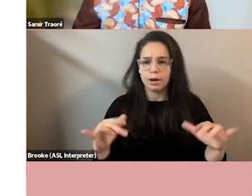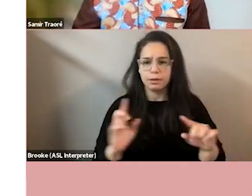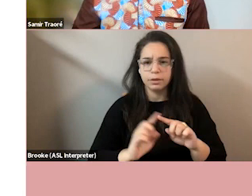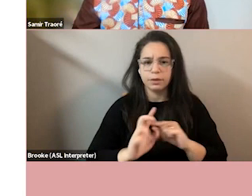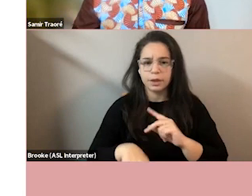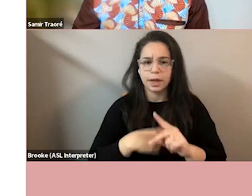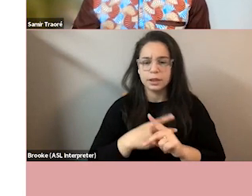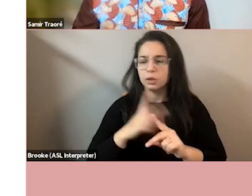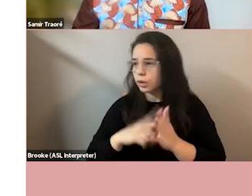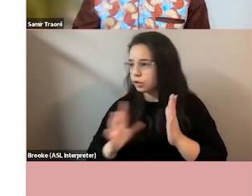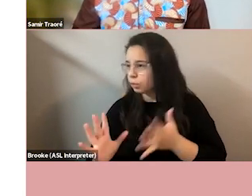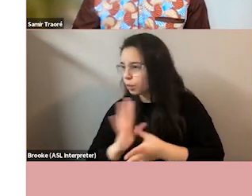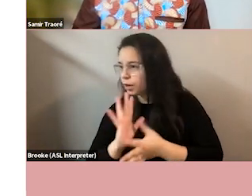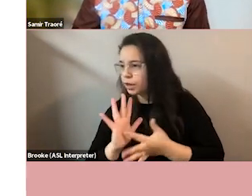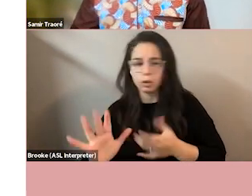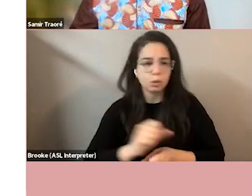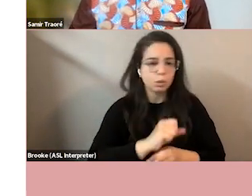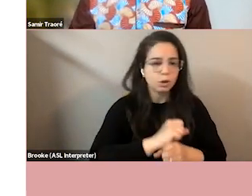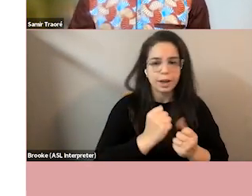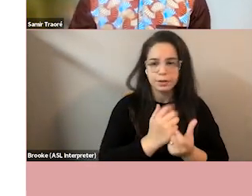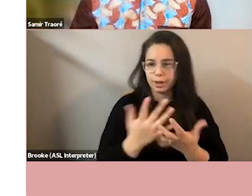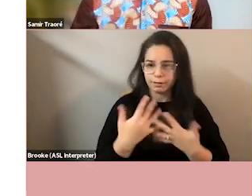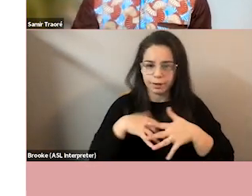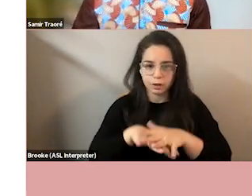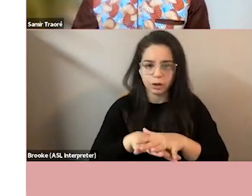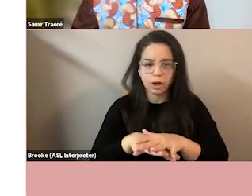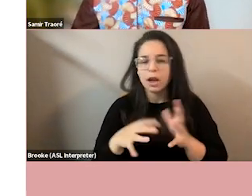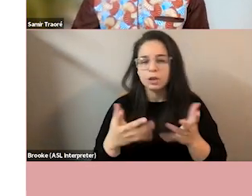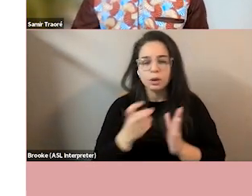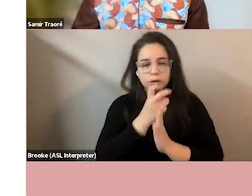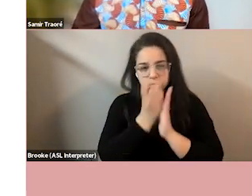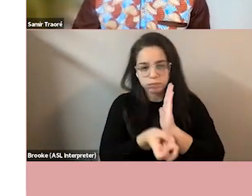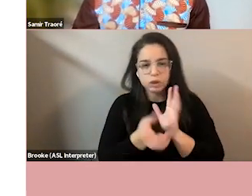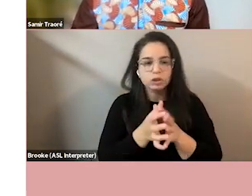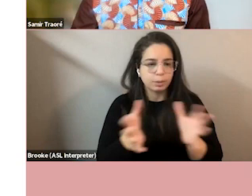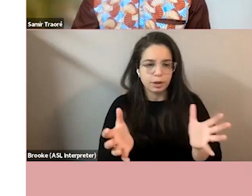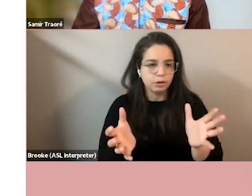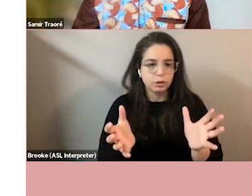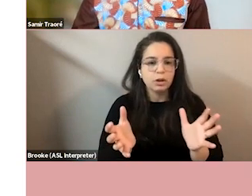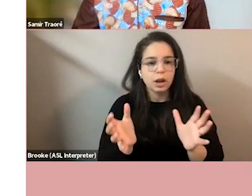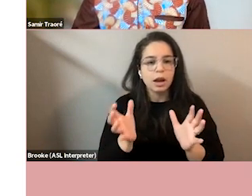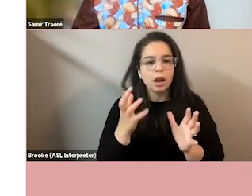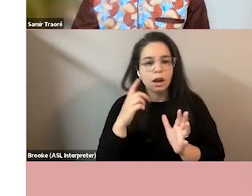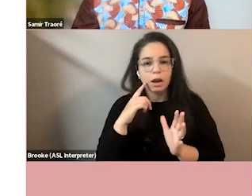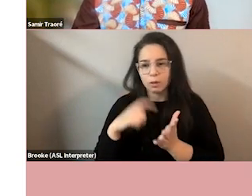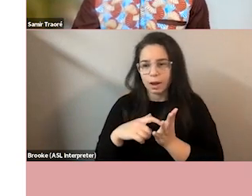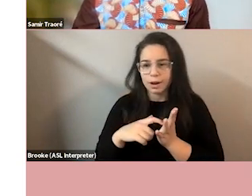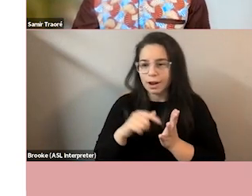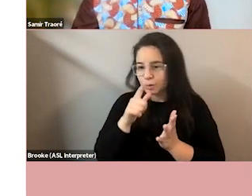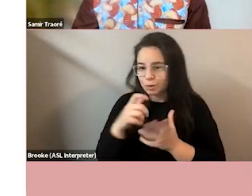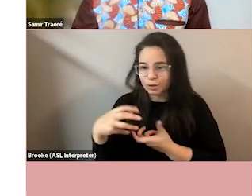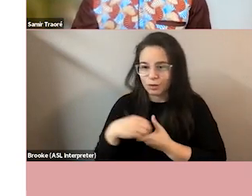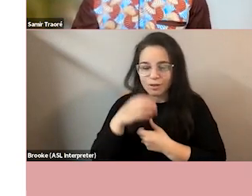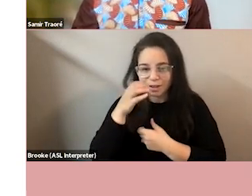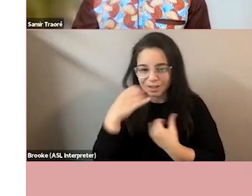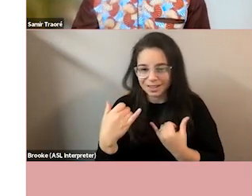priorities and types of work that we are doing i won't go too much into the details i'm mindful of the audience uh here we have some